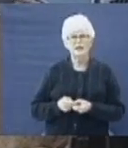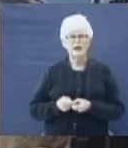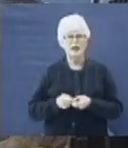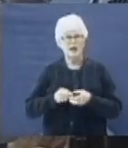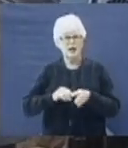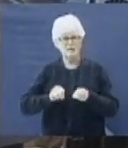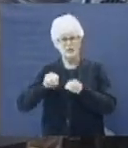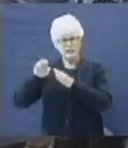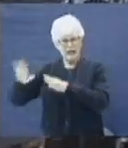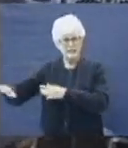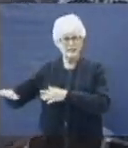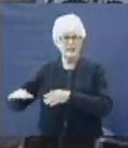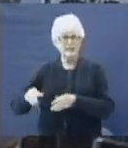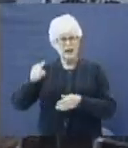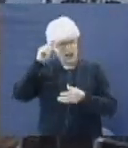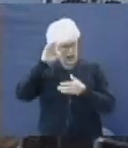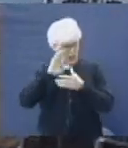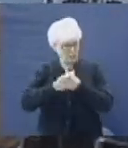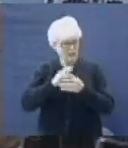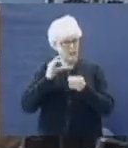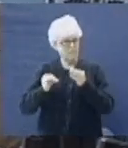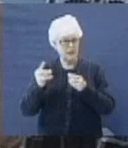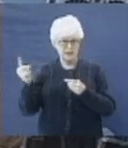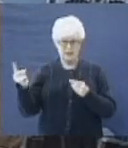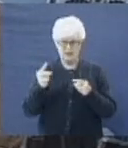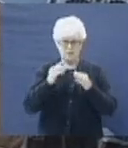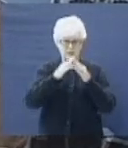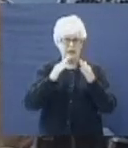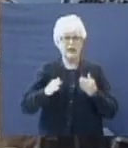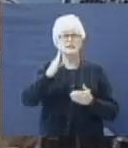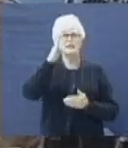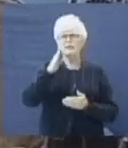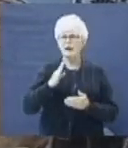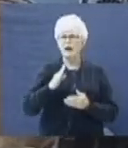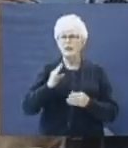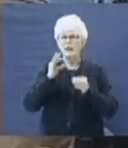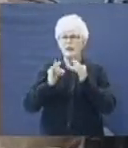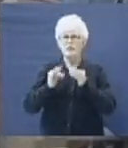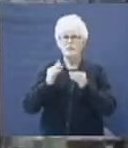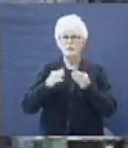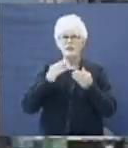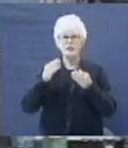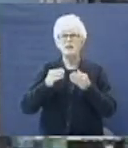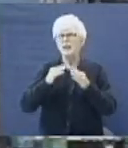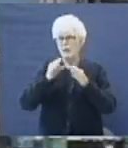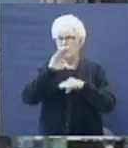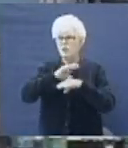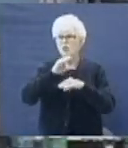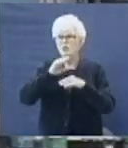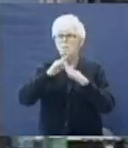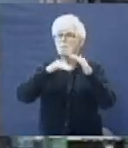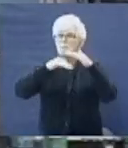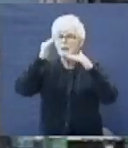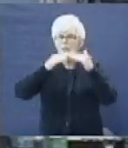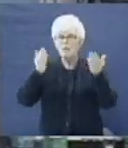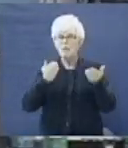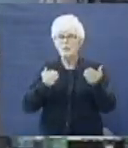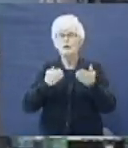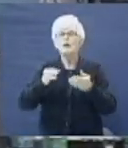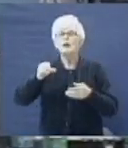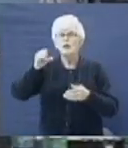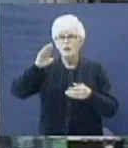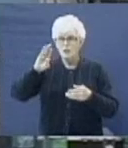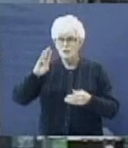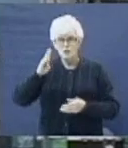outside. I believe if they would have came to the house of God, if it would have been around in those days, Job's sons would have